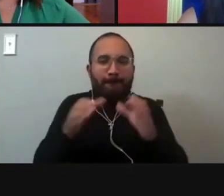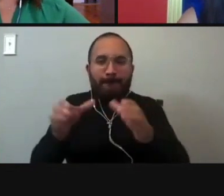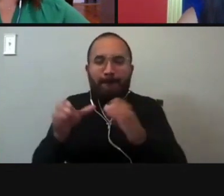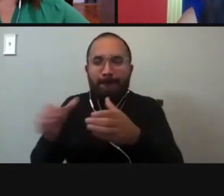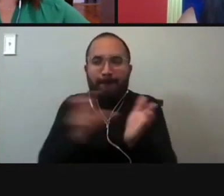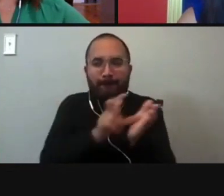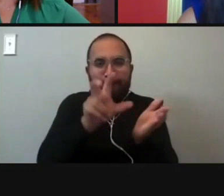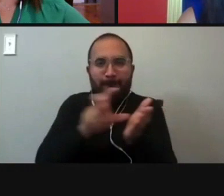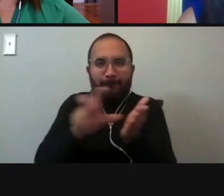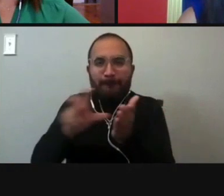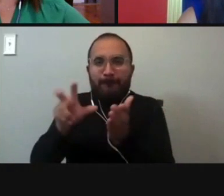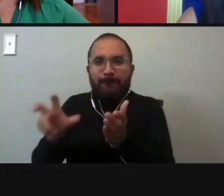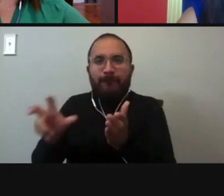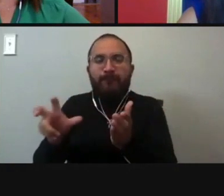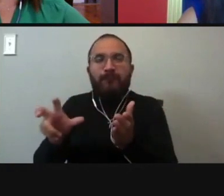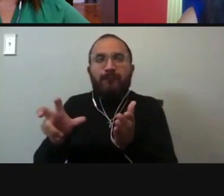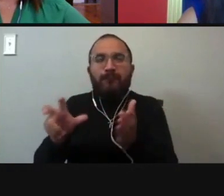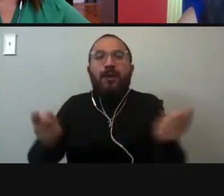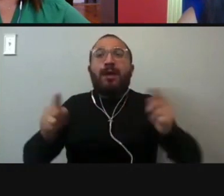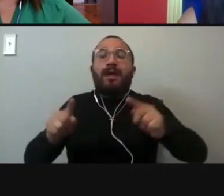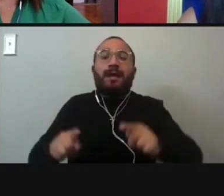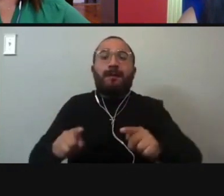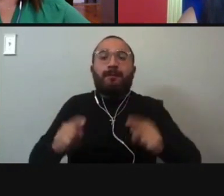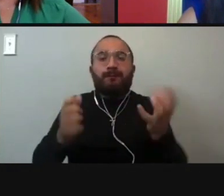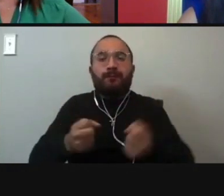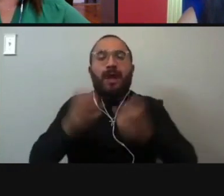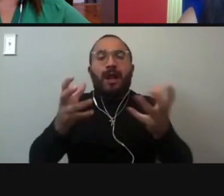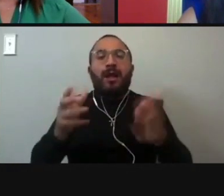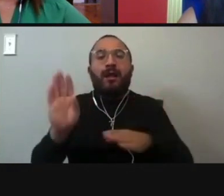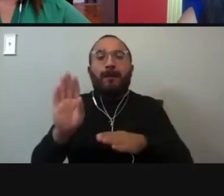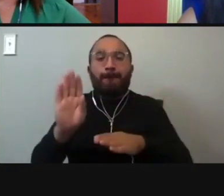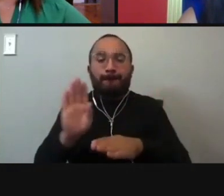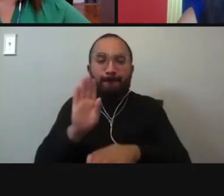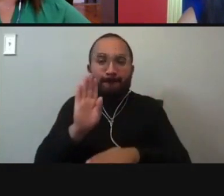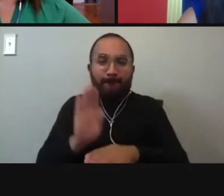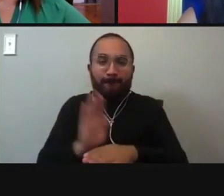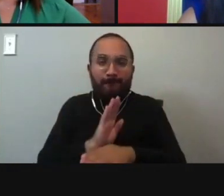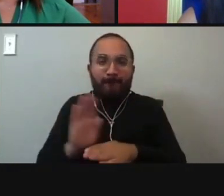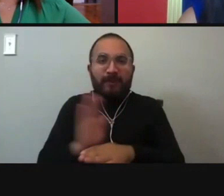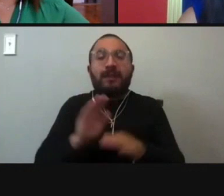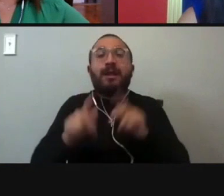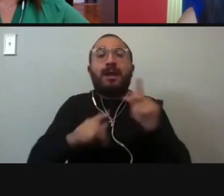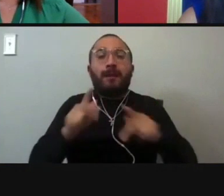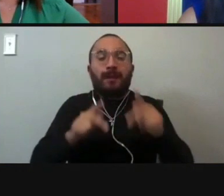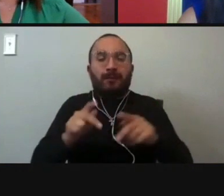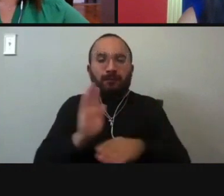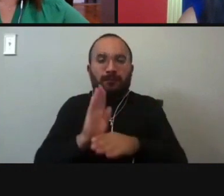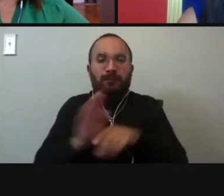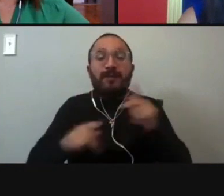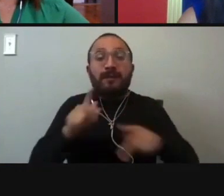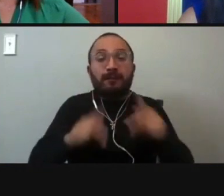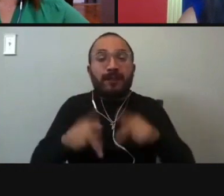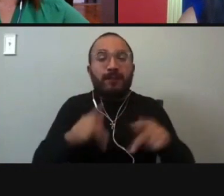there were lots of people who applied for benefits and they were rejected. And so the commissioners have been trying to figure